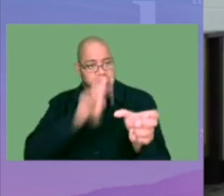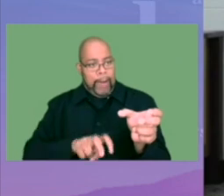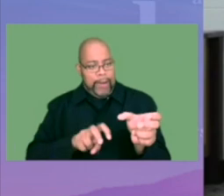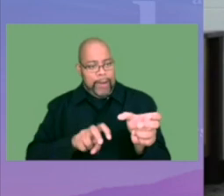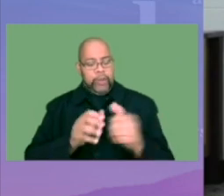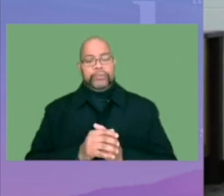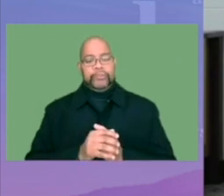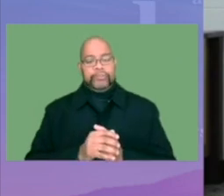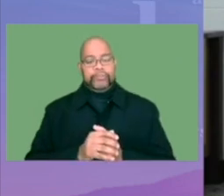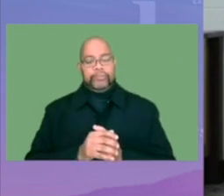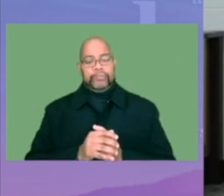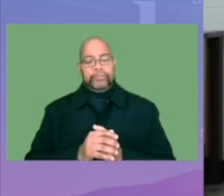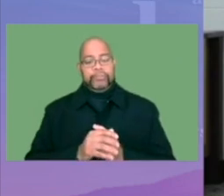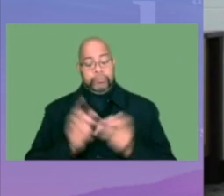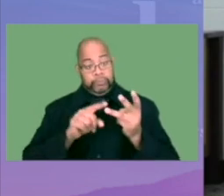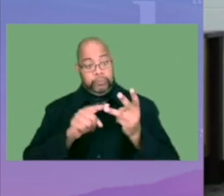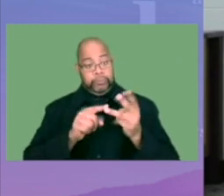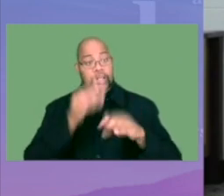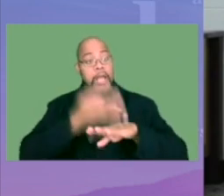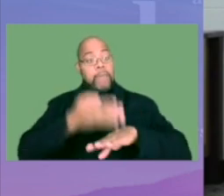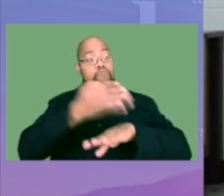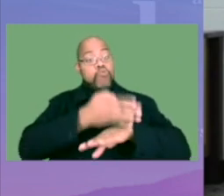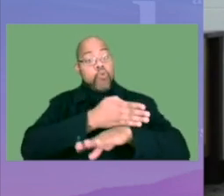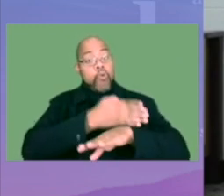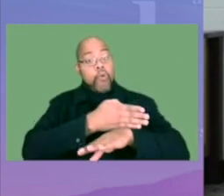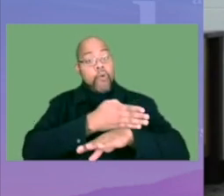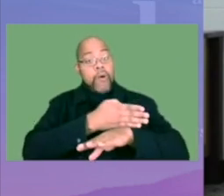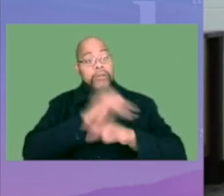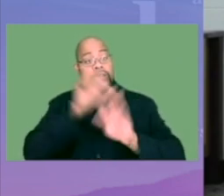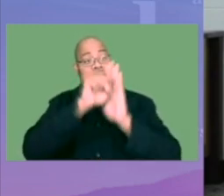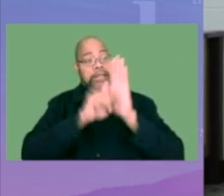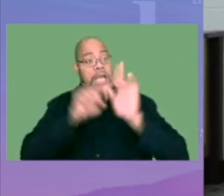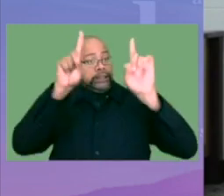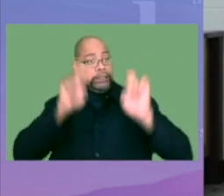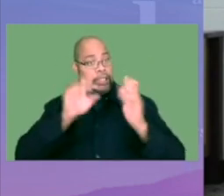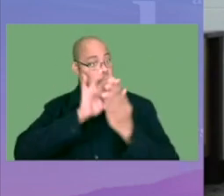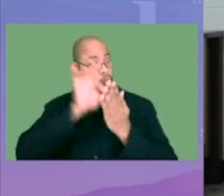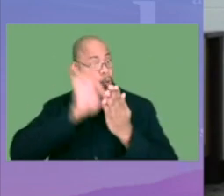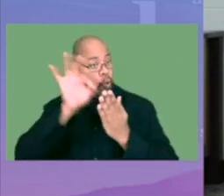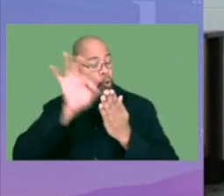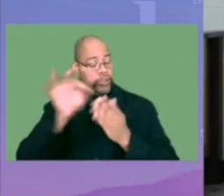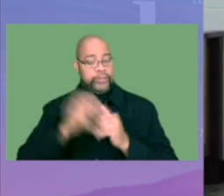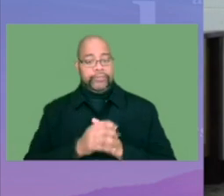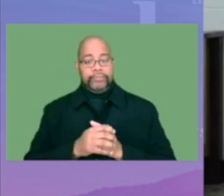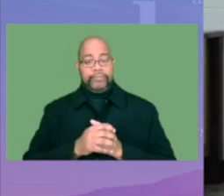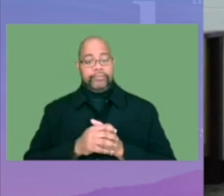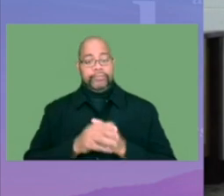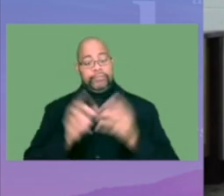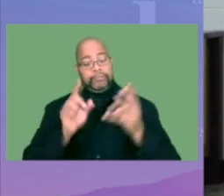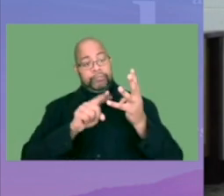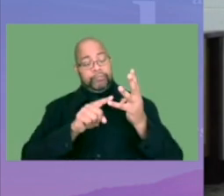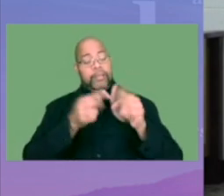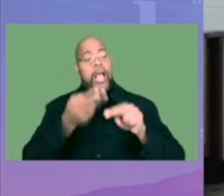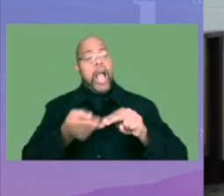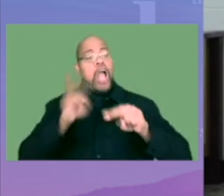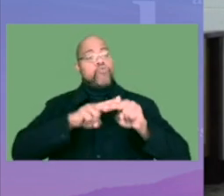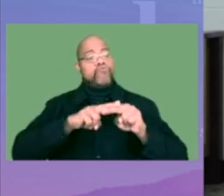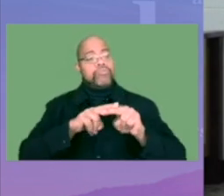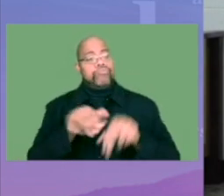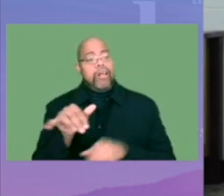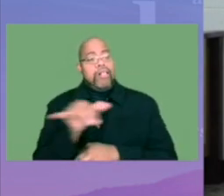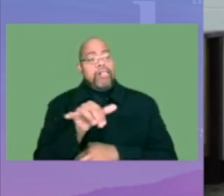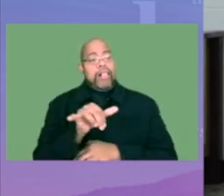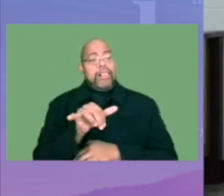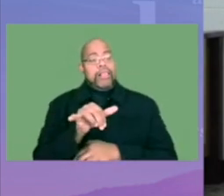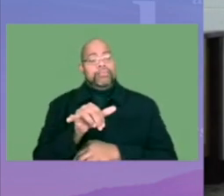dropout rates, improve state test scores, and